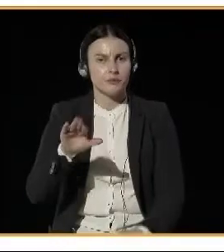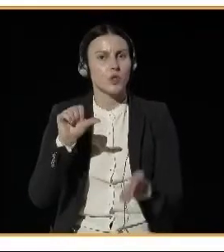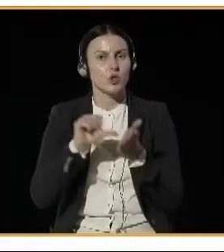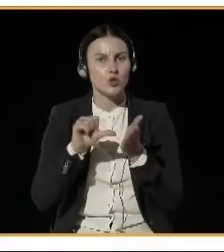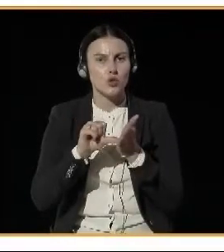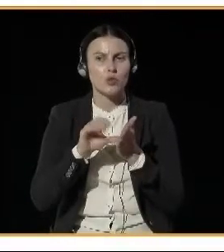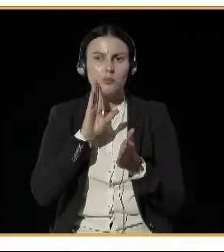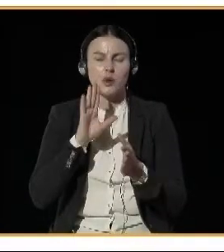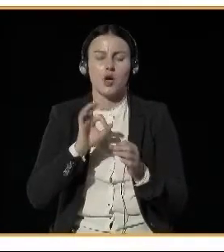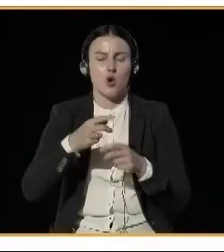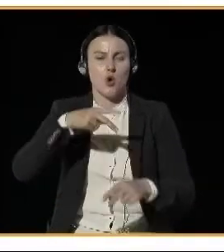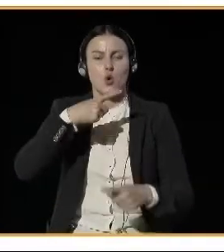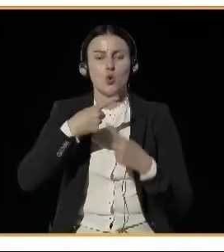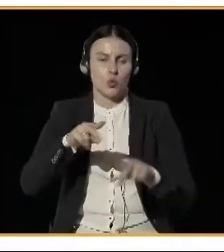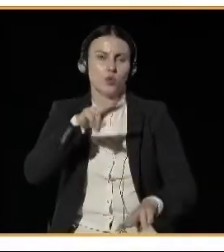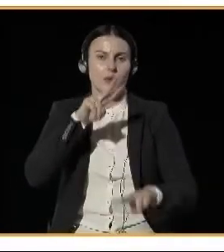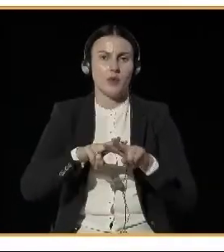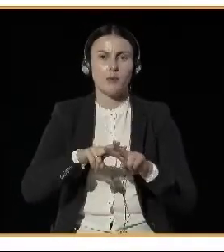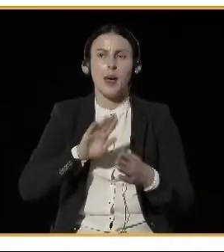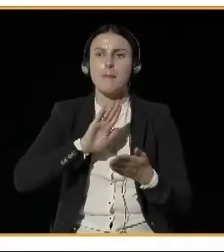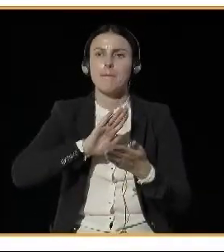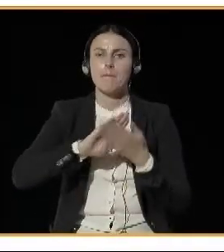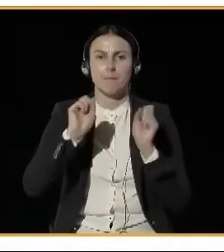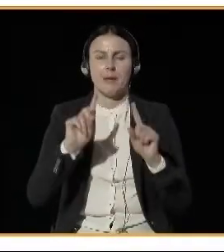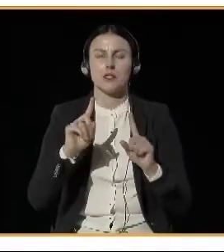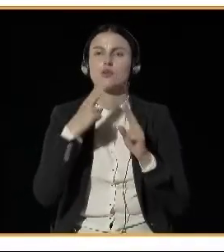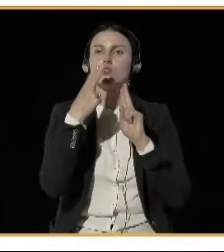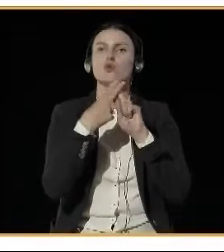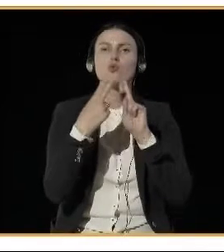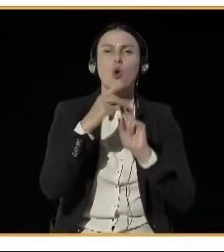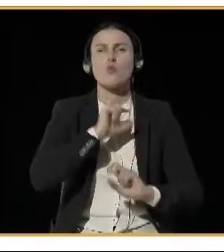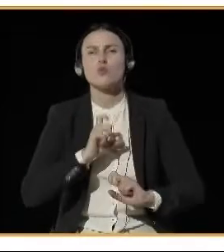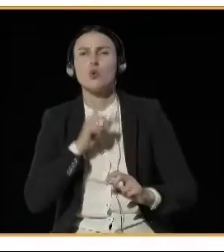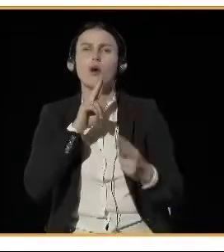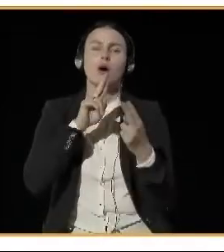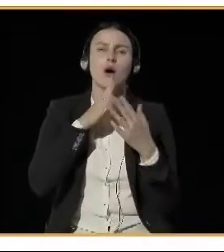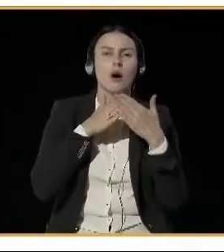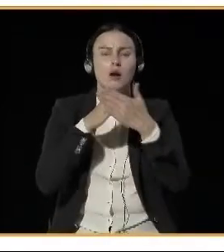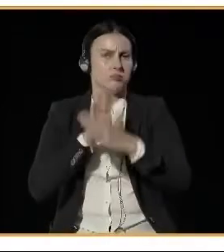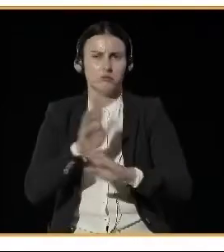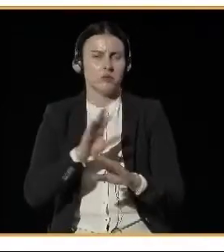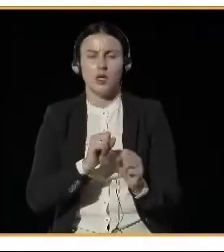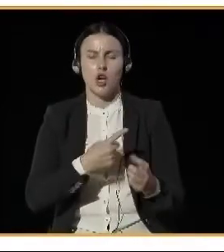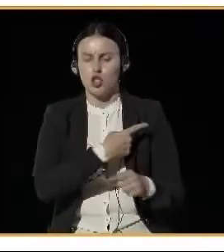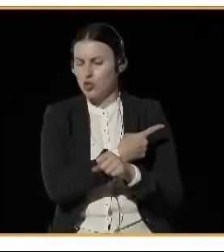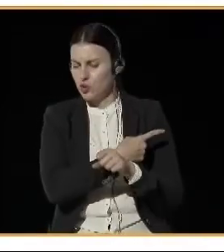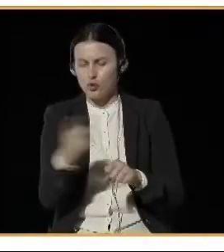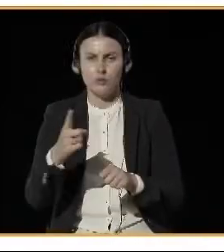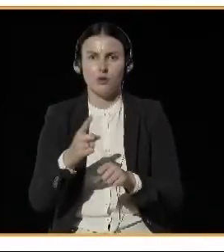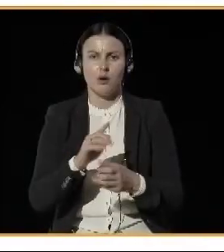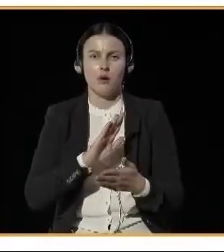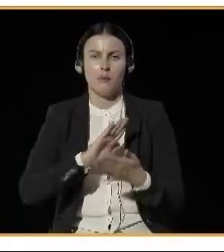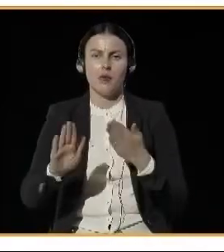superiors or going through some red tape. They must be able to directly instruct the relevant